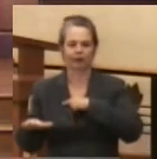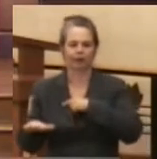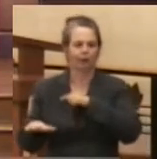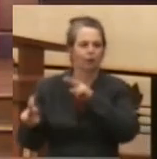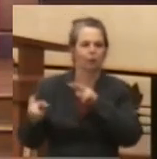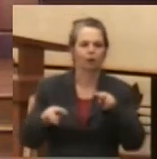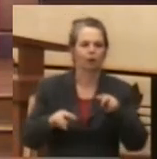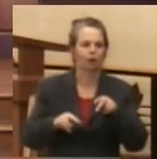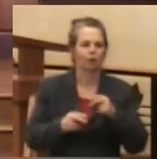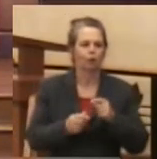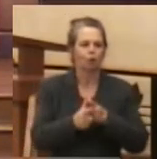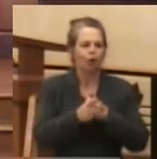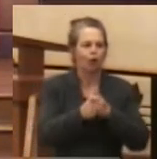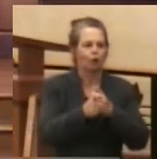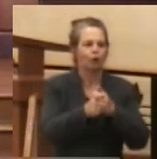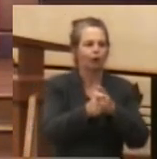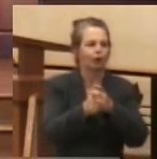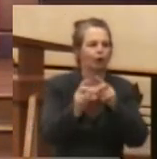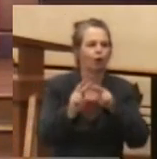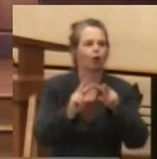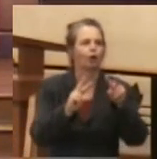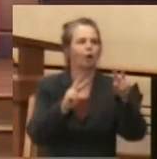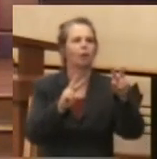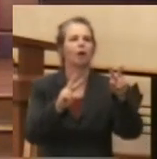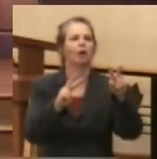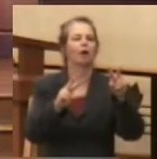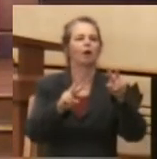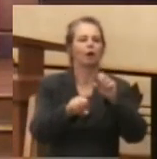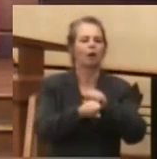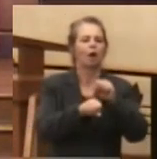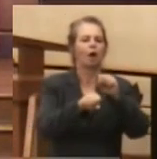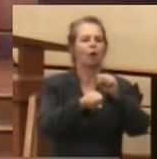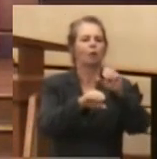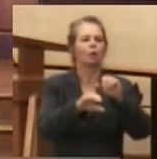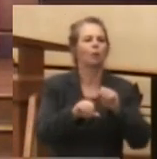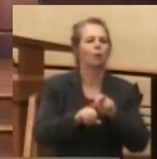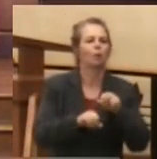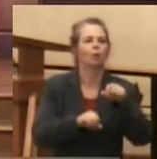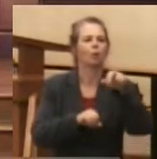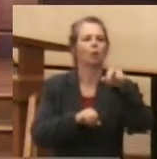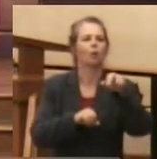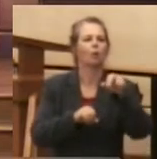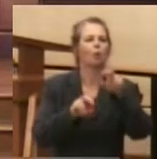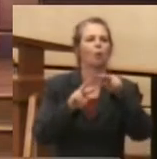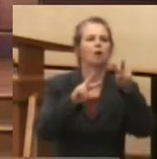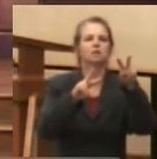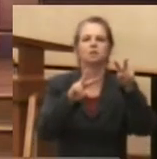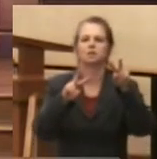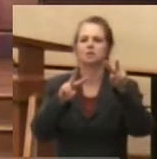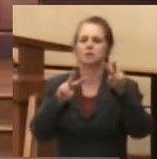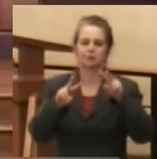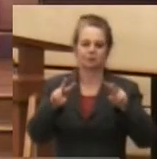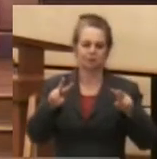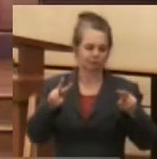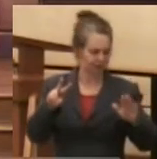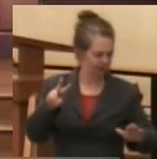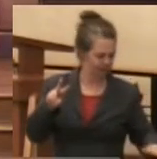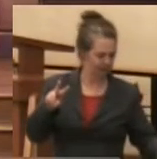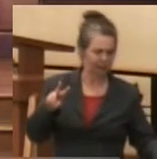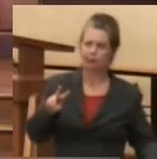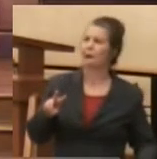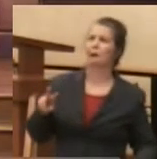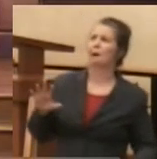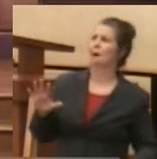come and the rain. And we got about to the top of the hill and my little ones got pretty scared. They said, we don't want to do this